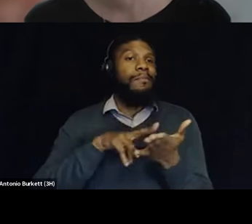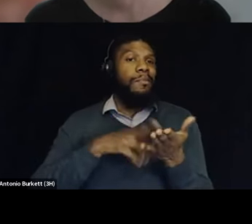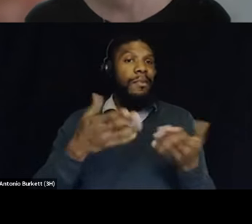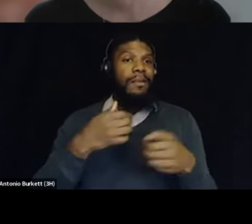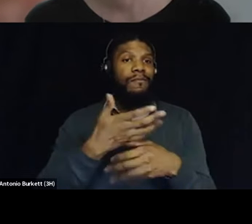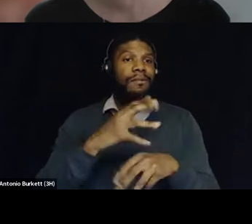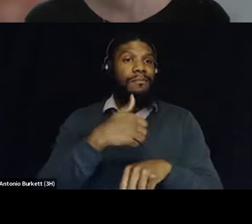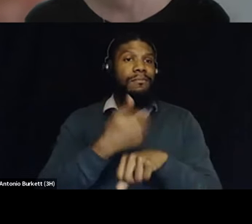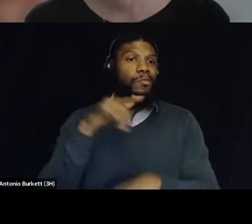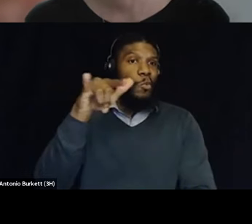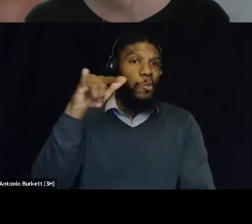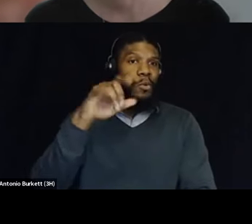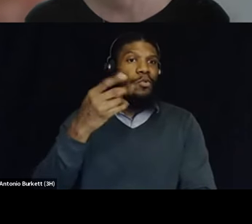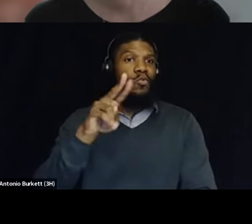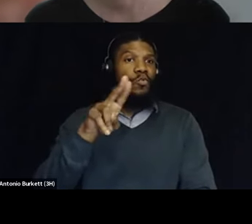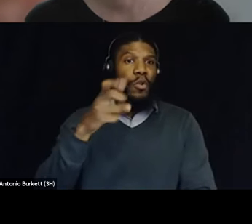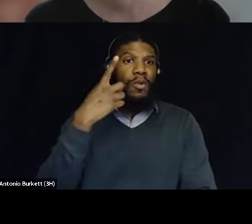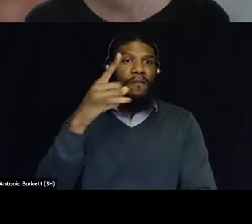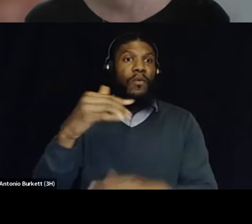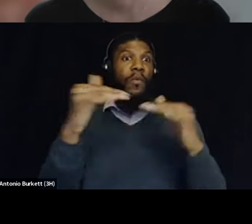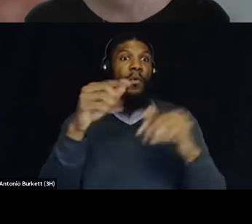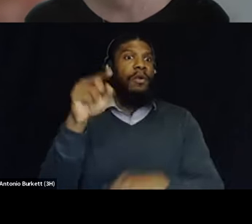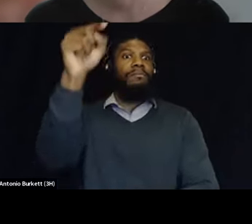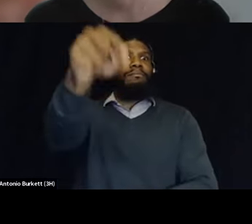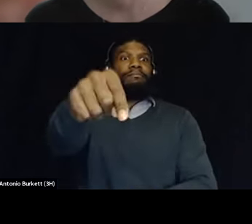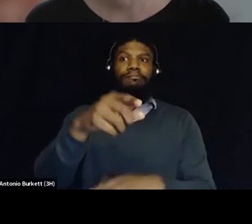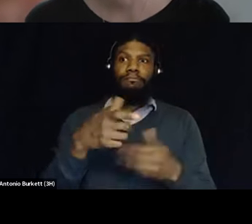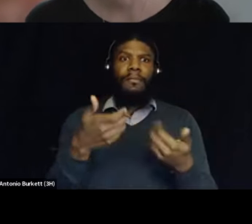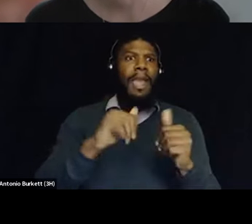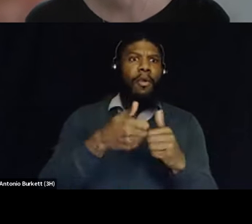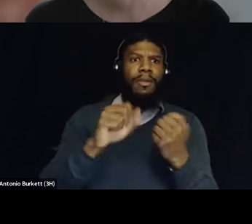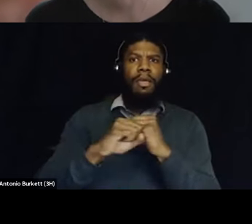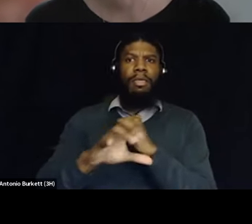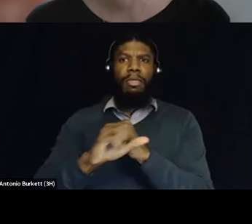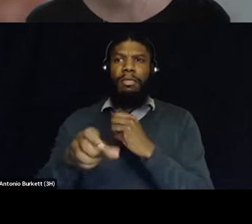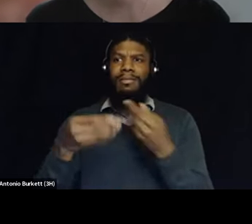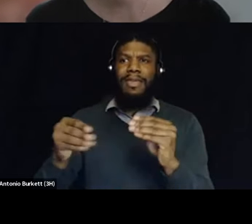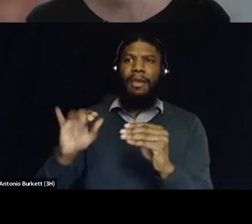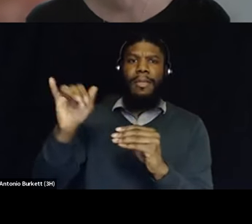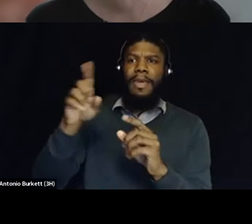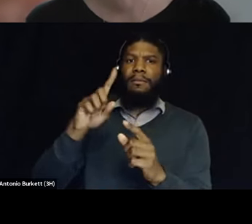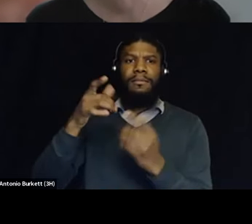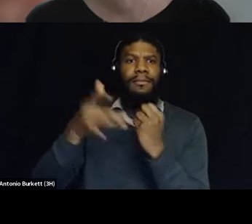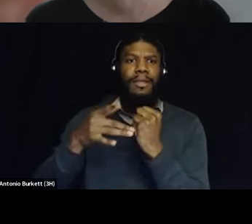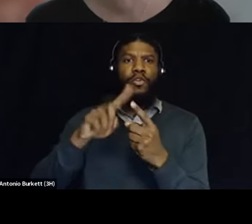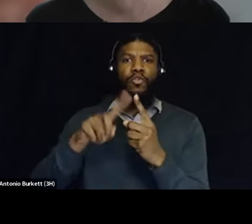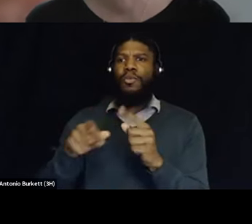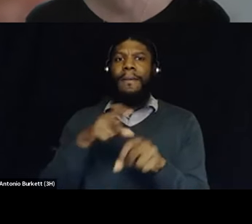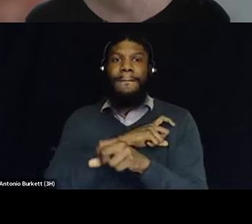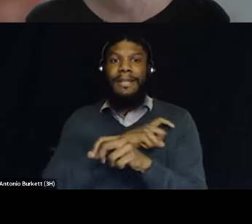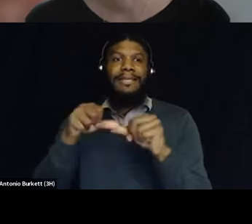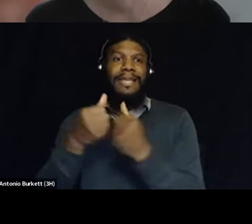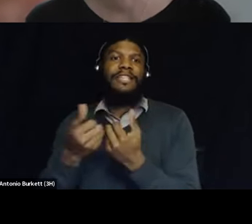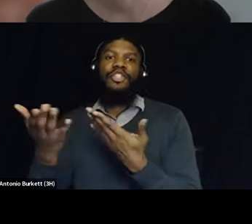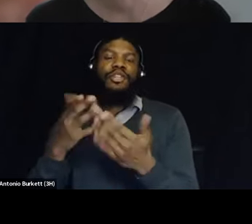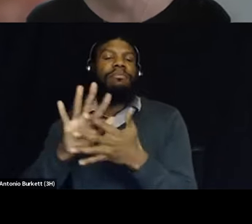figure out how they can market those same systems to police to service agencies to whoever it might be to be able to replicate the same thing